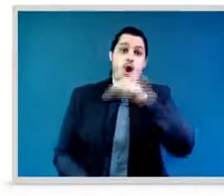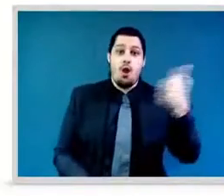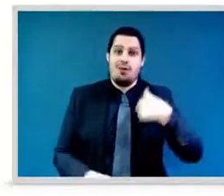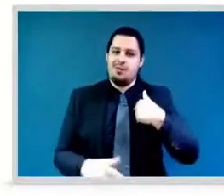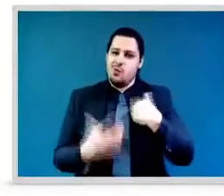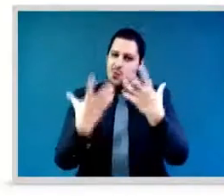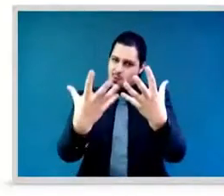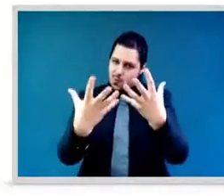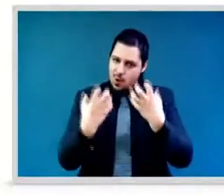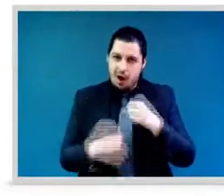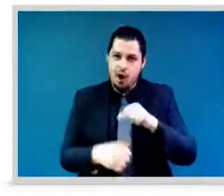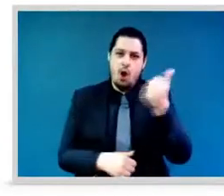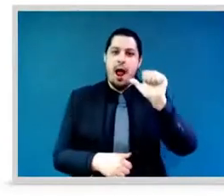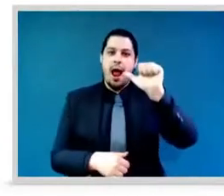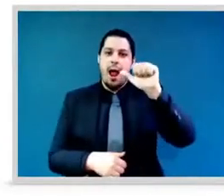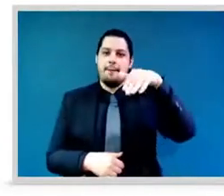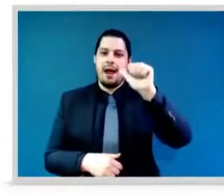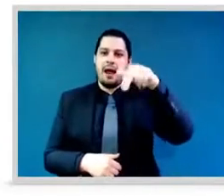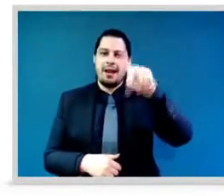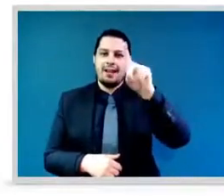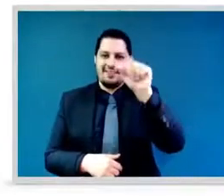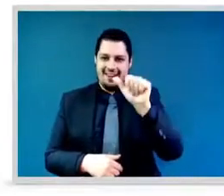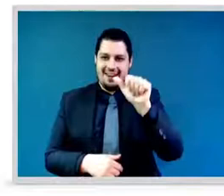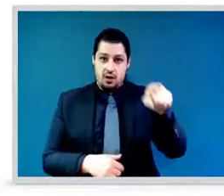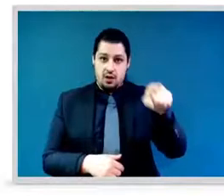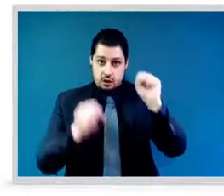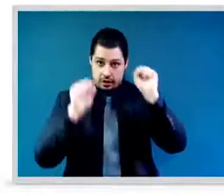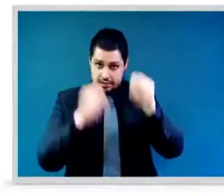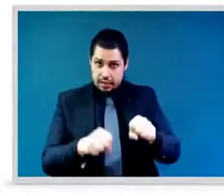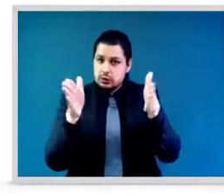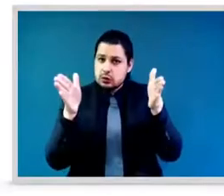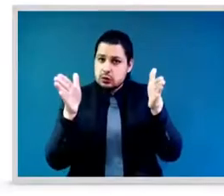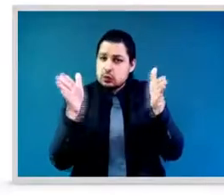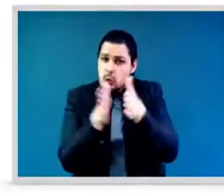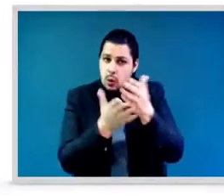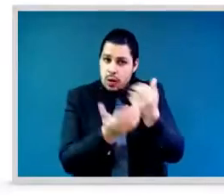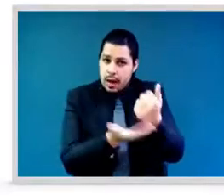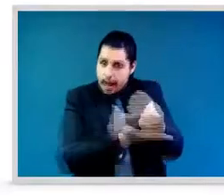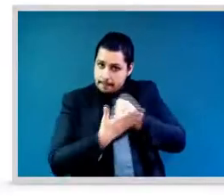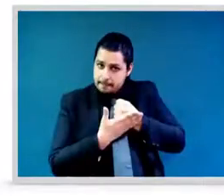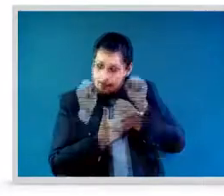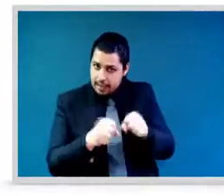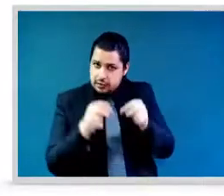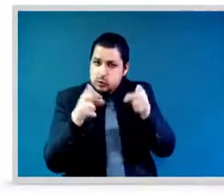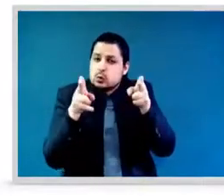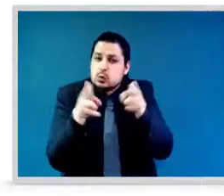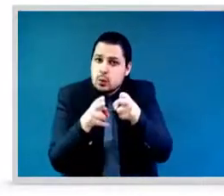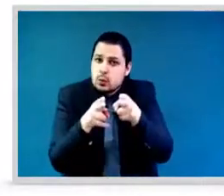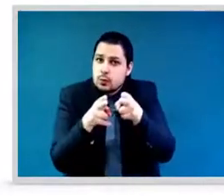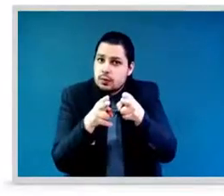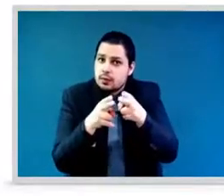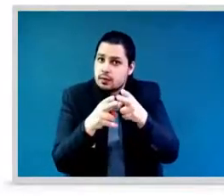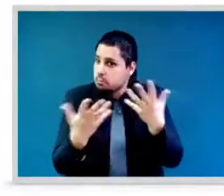In between, I will ask Amanda Nguyen, the CEO and founder of Rise, to talk to us about